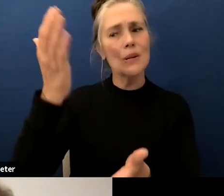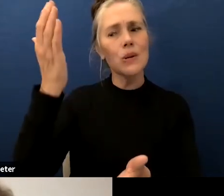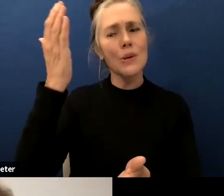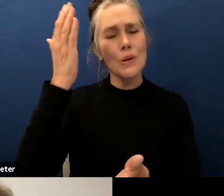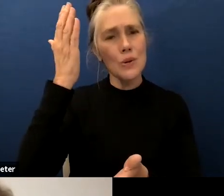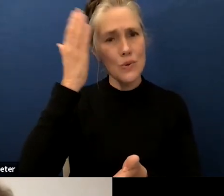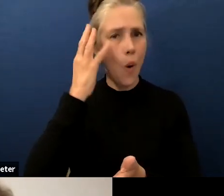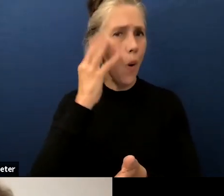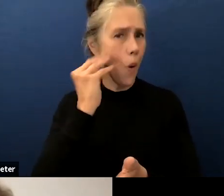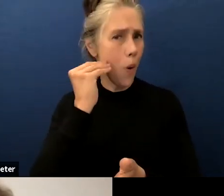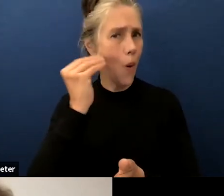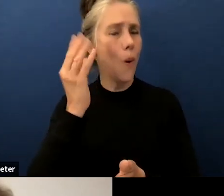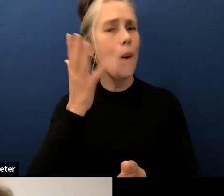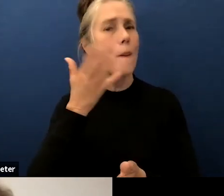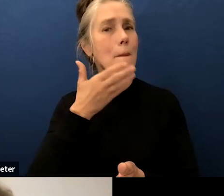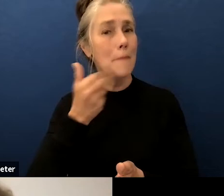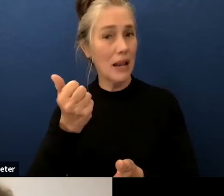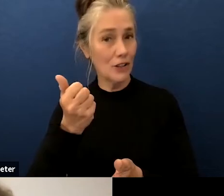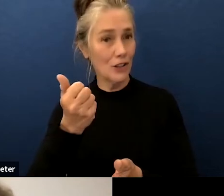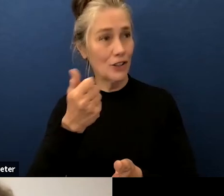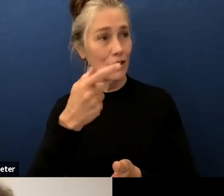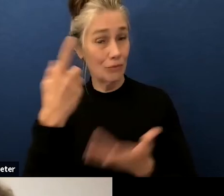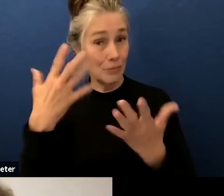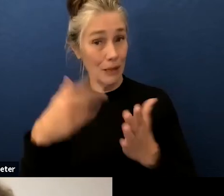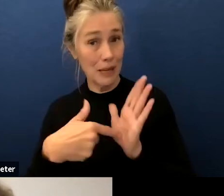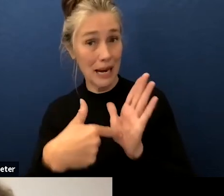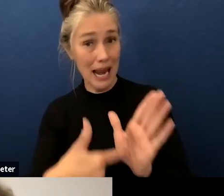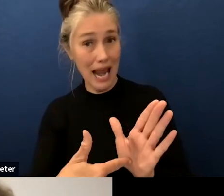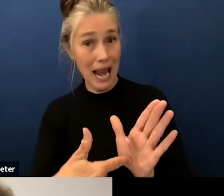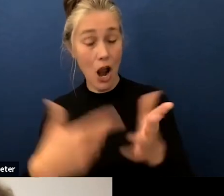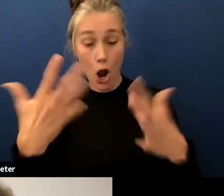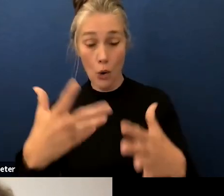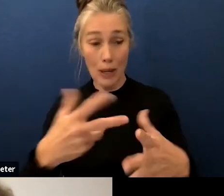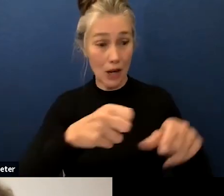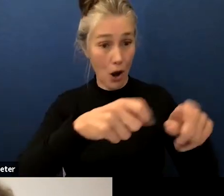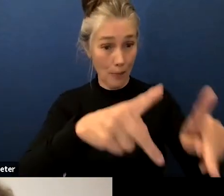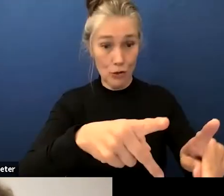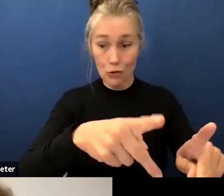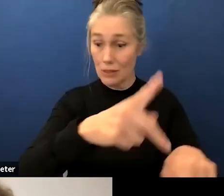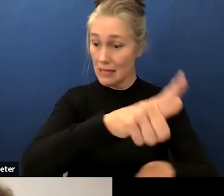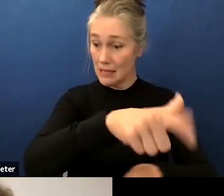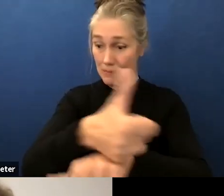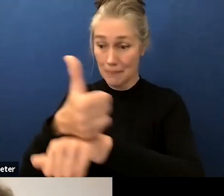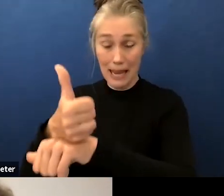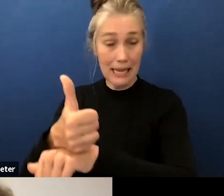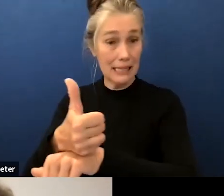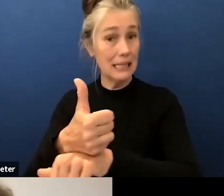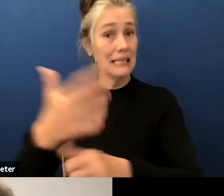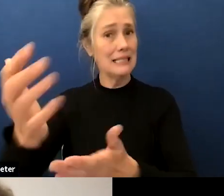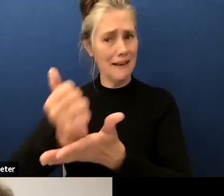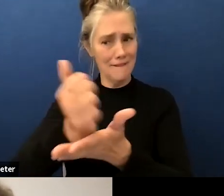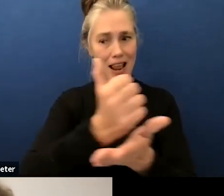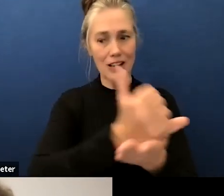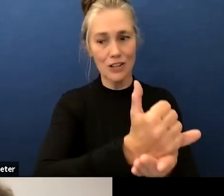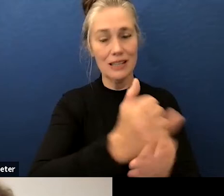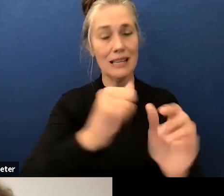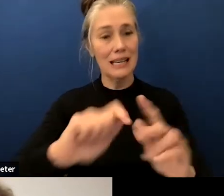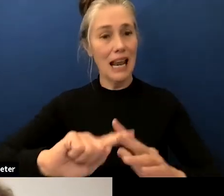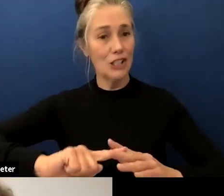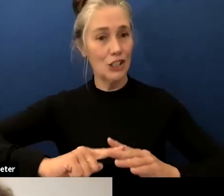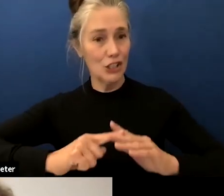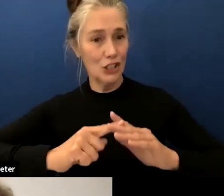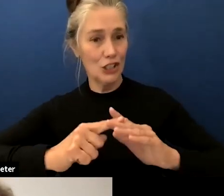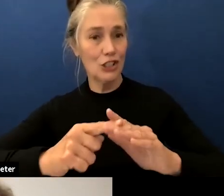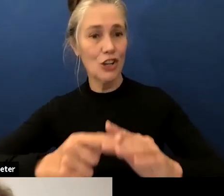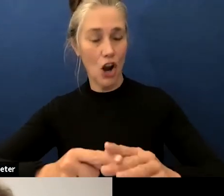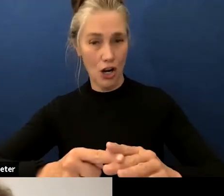and use the opportunities that are already in place um to be able to start that